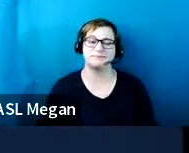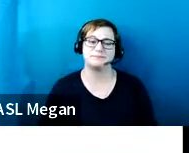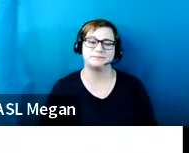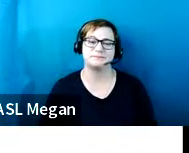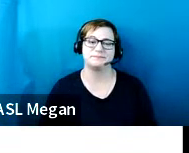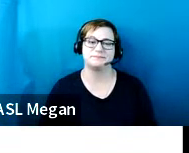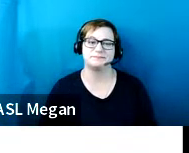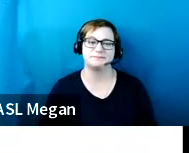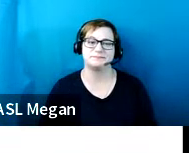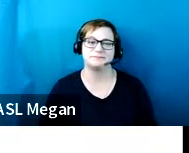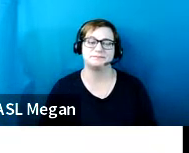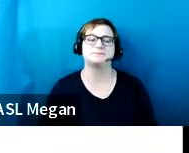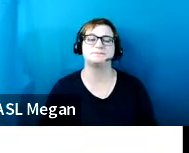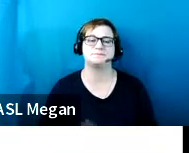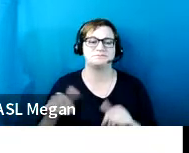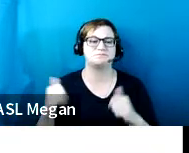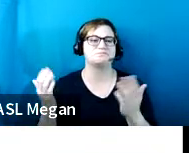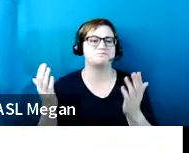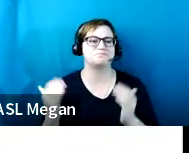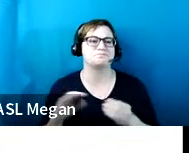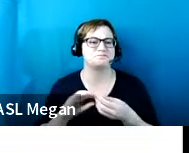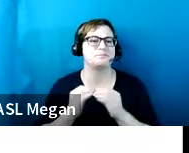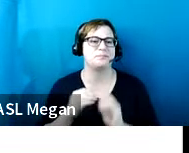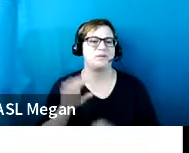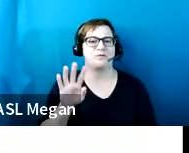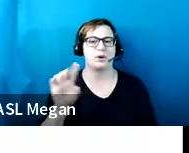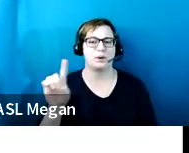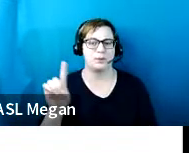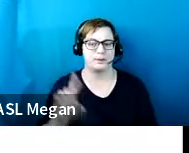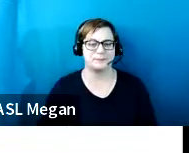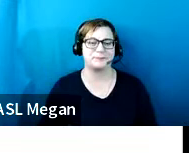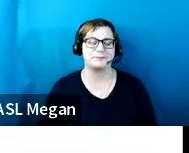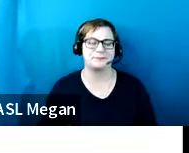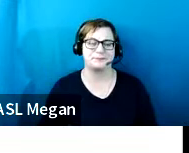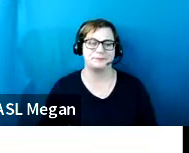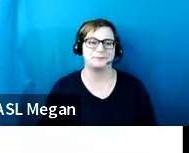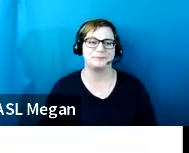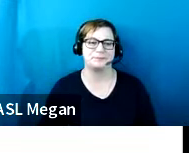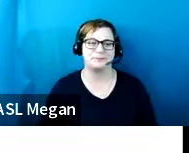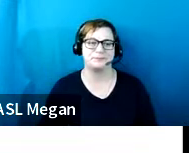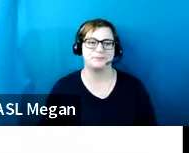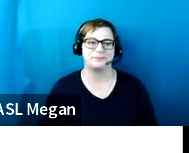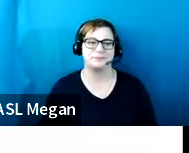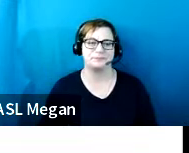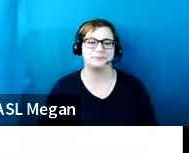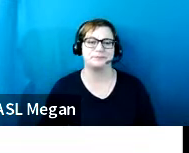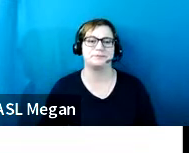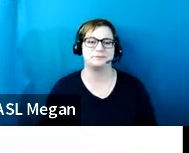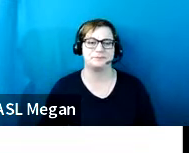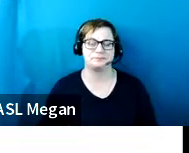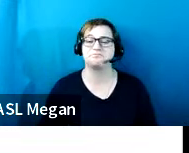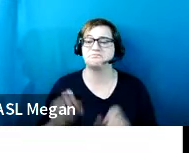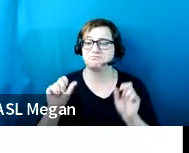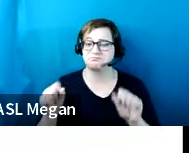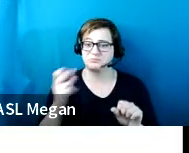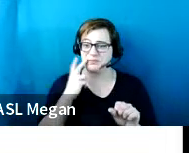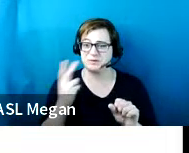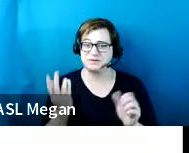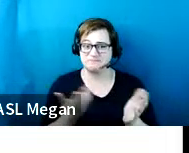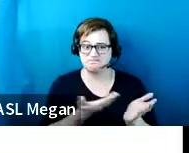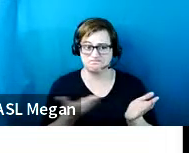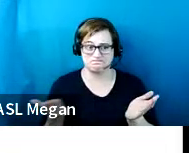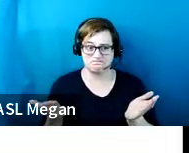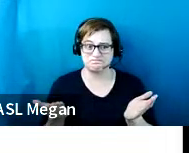Okay, so let's move on to slide number 41. So on slide number 41, the